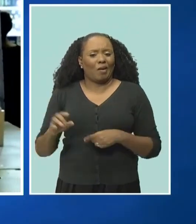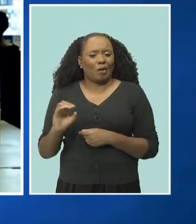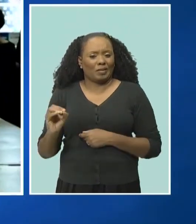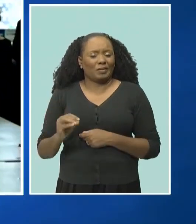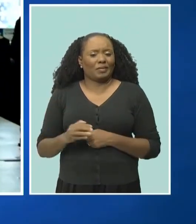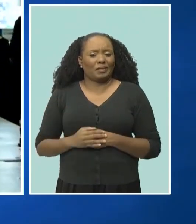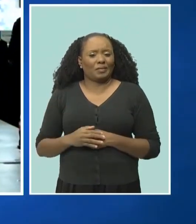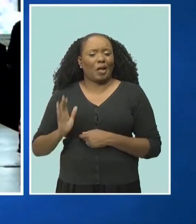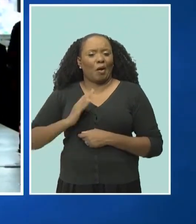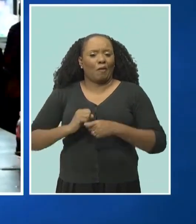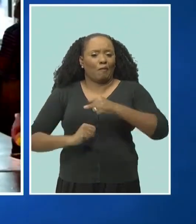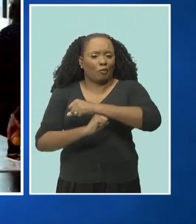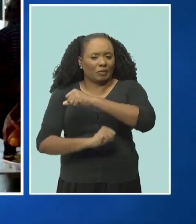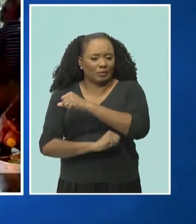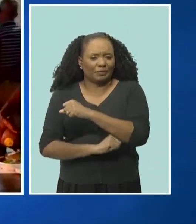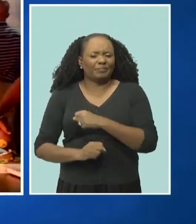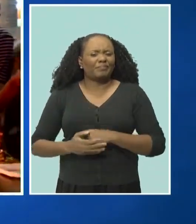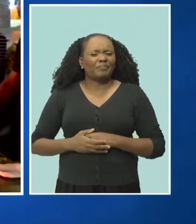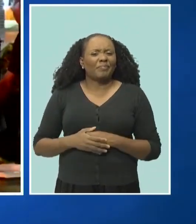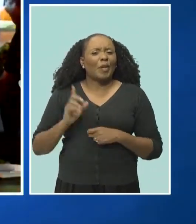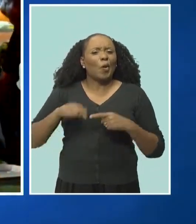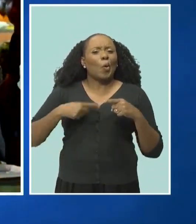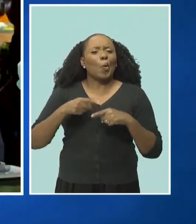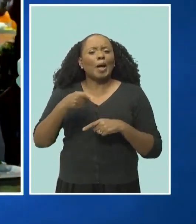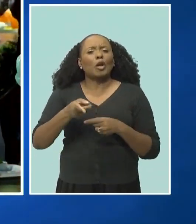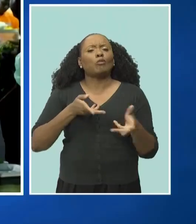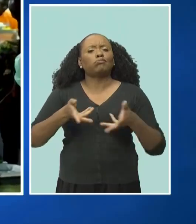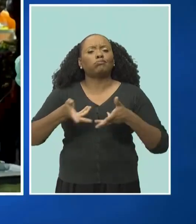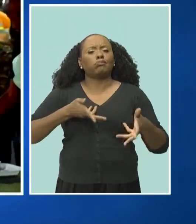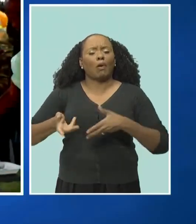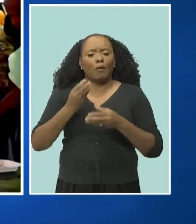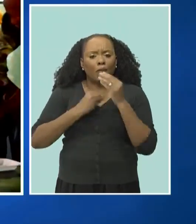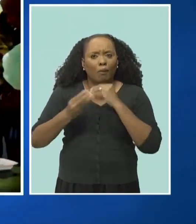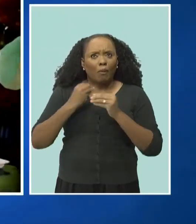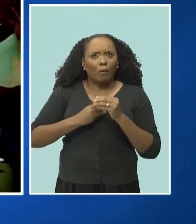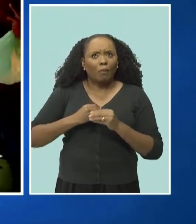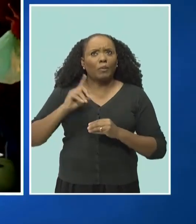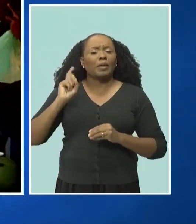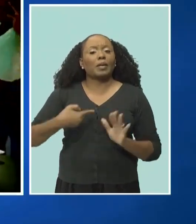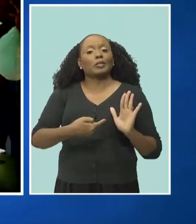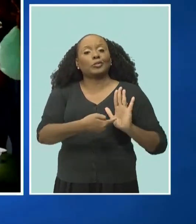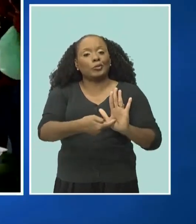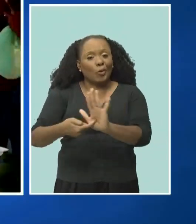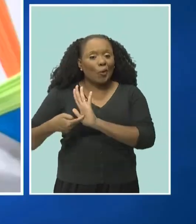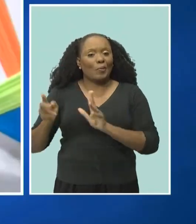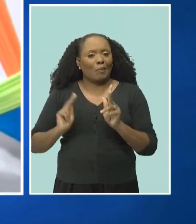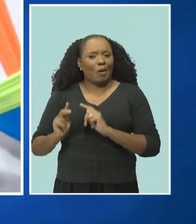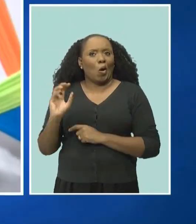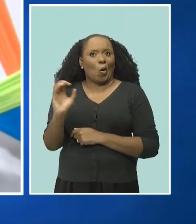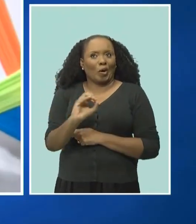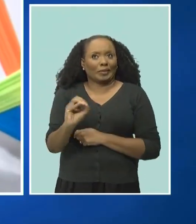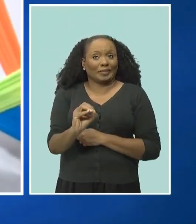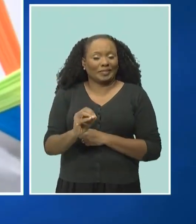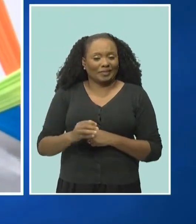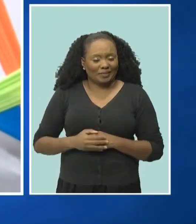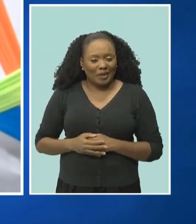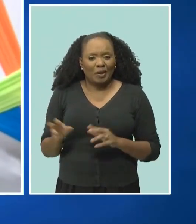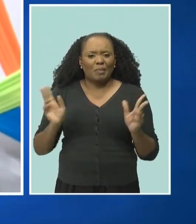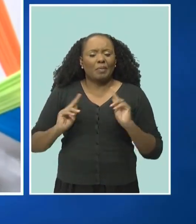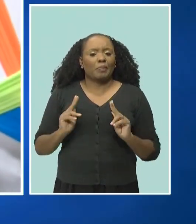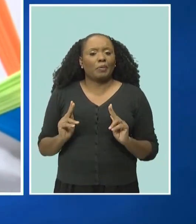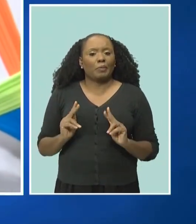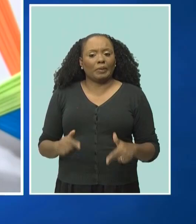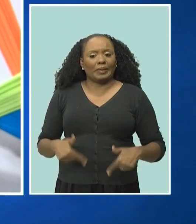talk about food in Barbados and, you know, experiences of really showcasing what we have to offer without showing people Oystens. There are people who are from this